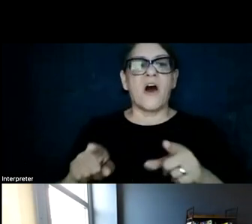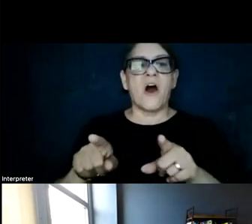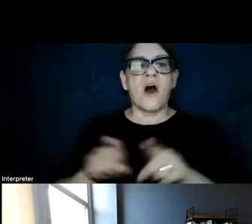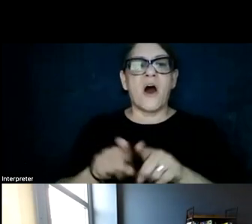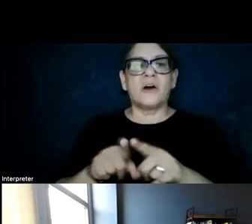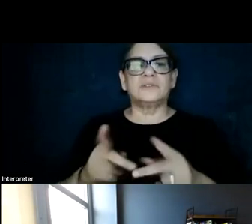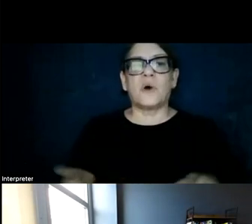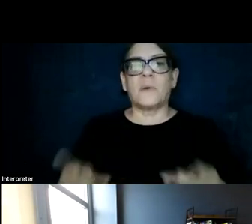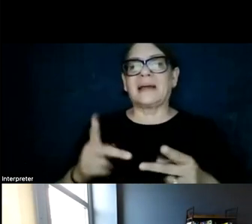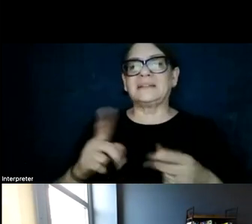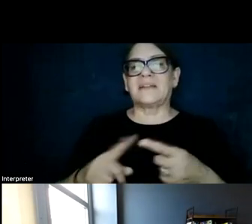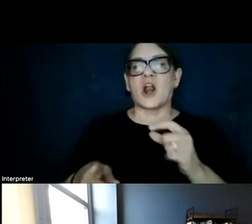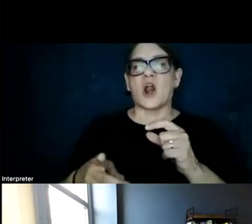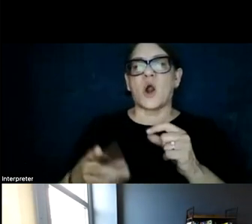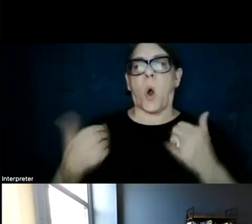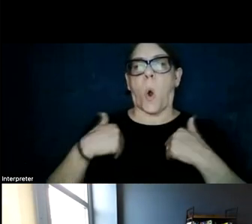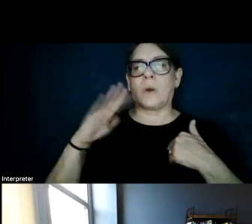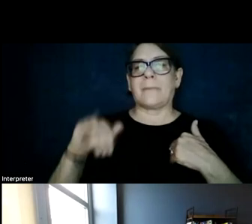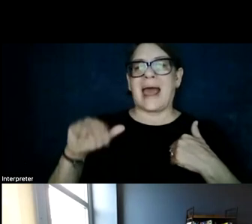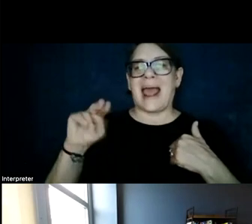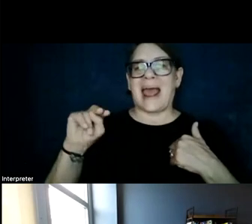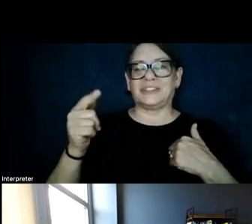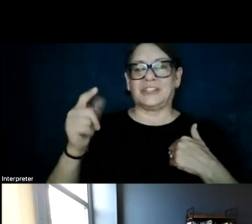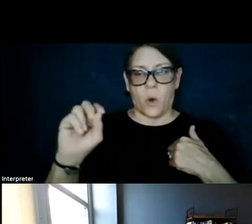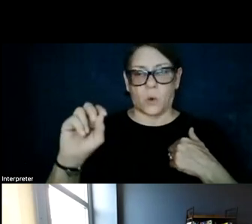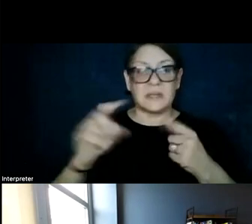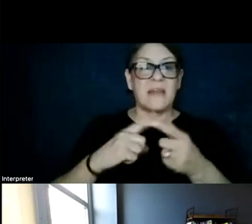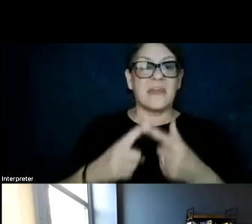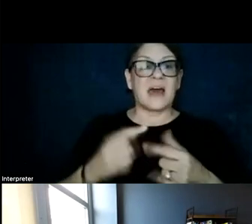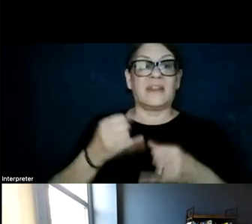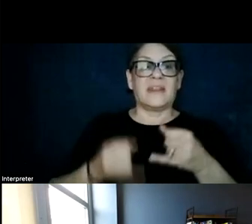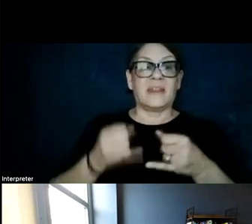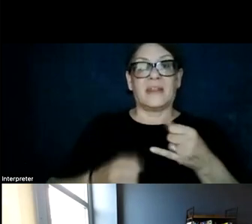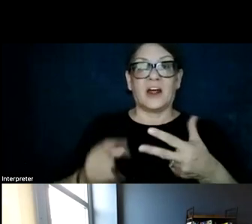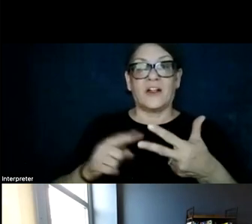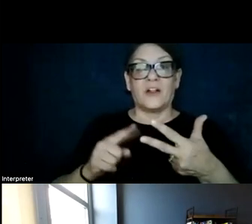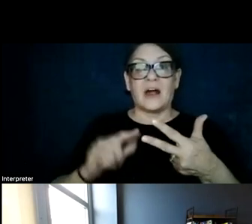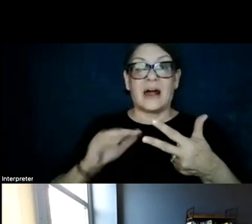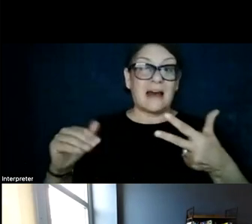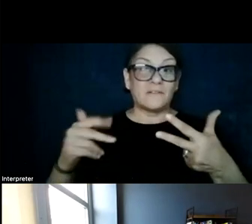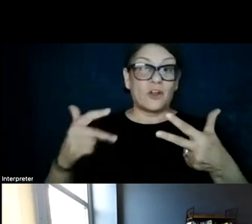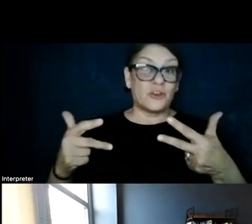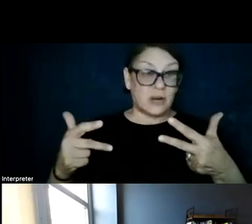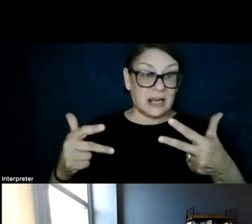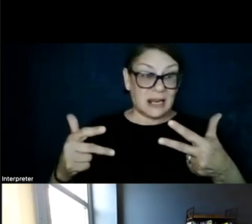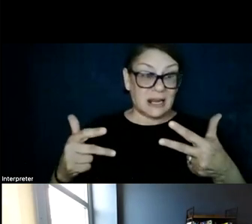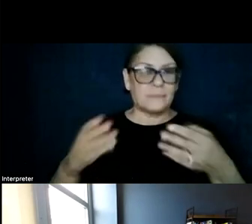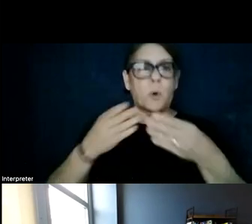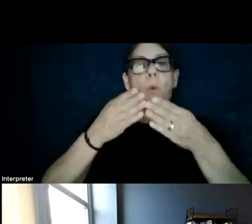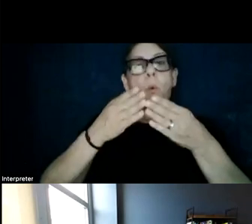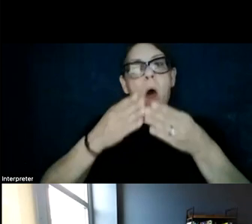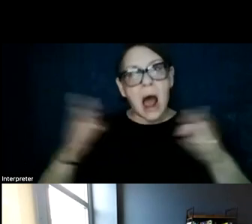by, by NGOs. And then finally, we have this category that includes a very wide